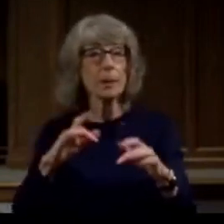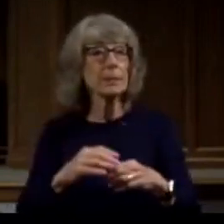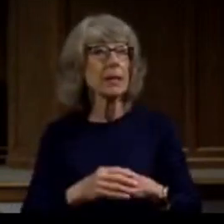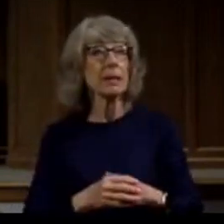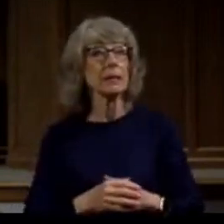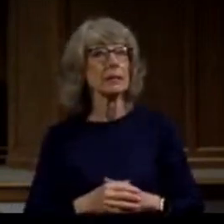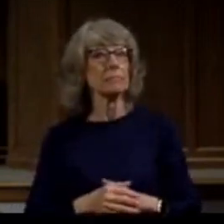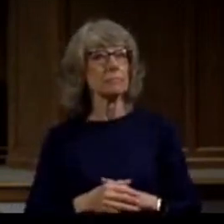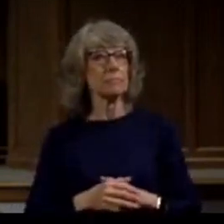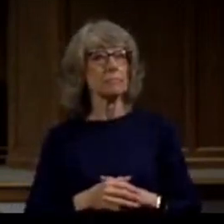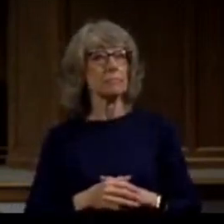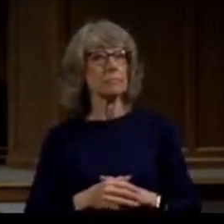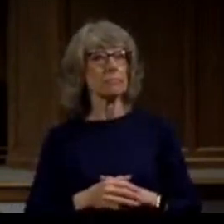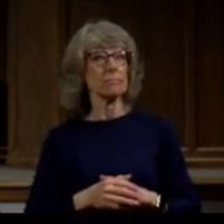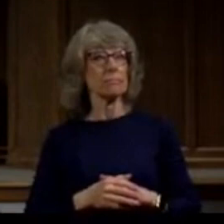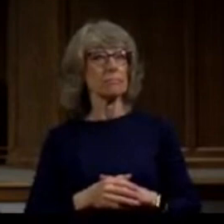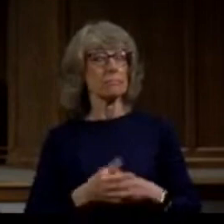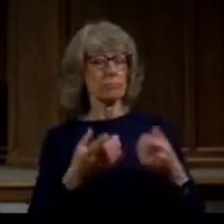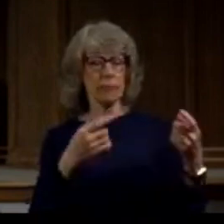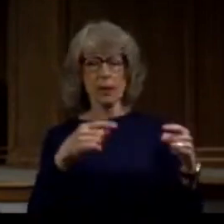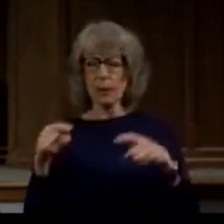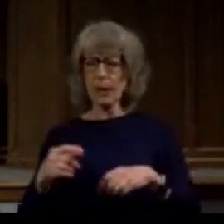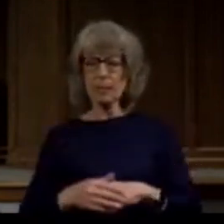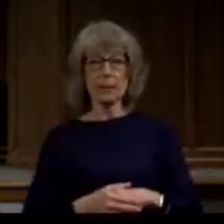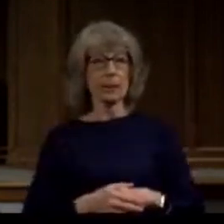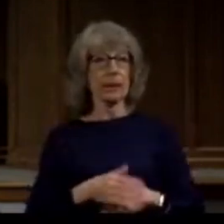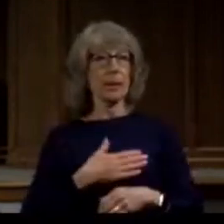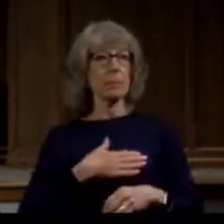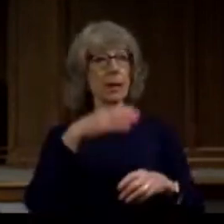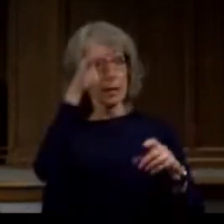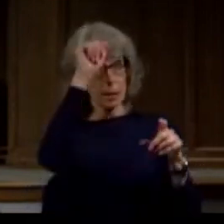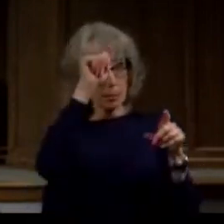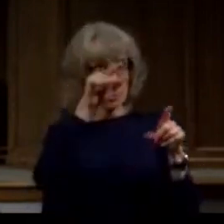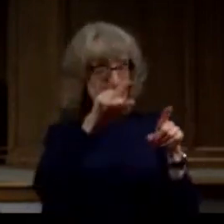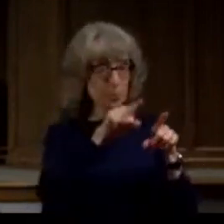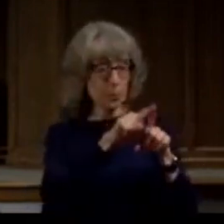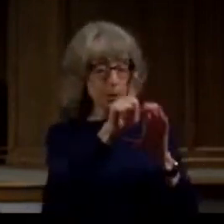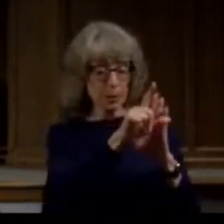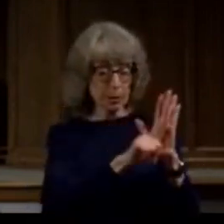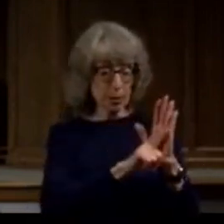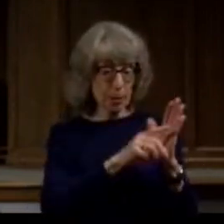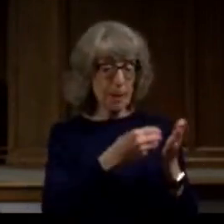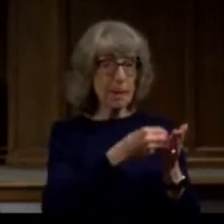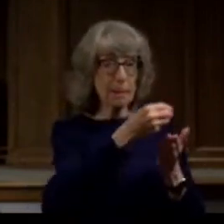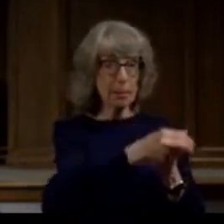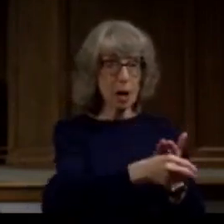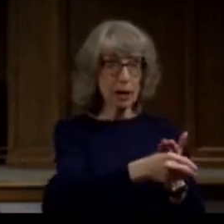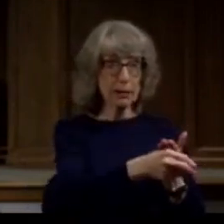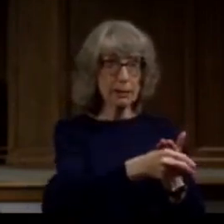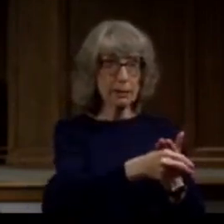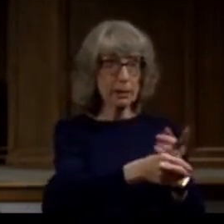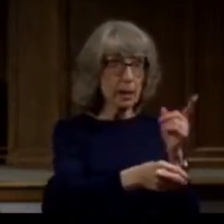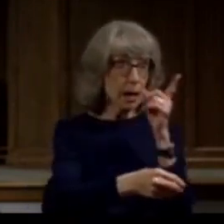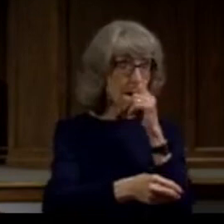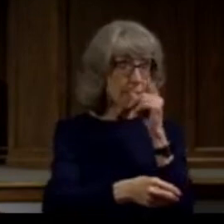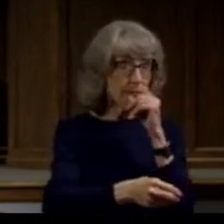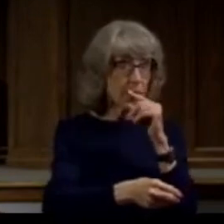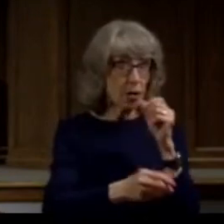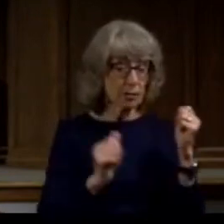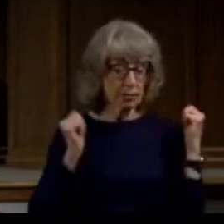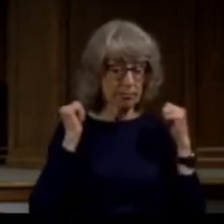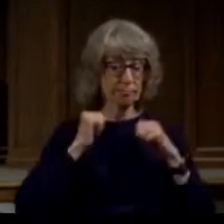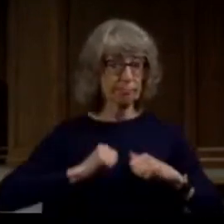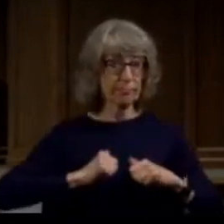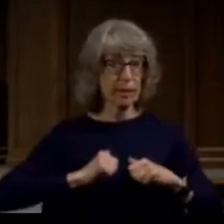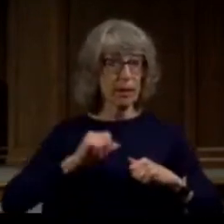now what happened my brother-in-law who is a great guy bought a counterfeit North face jacket for